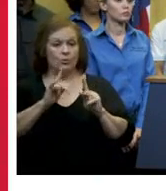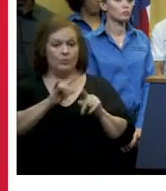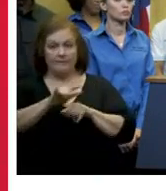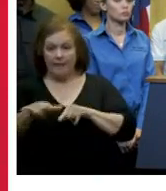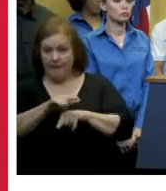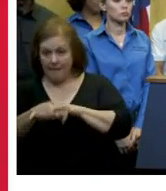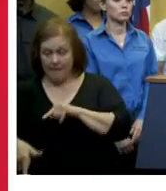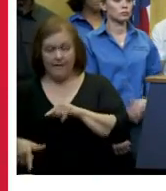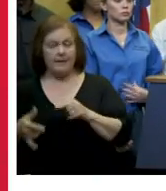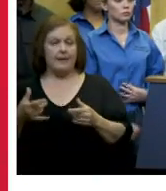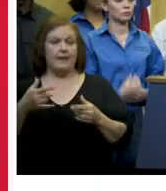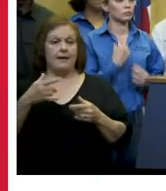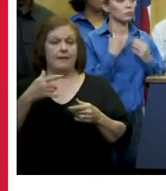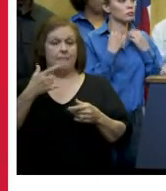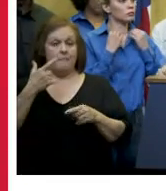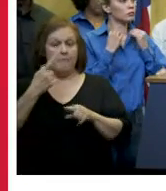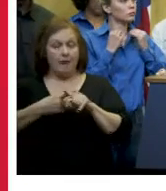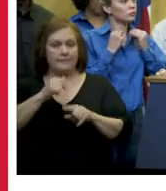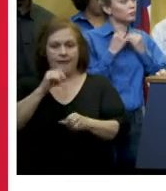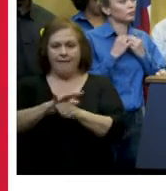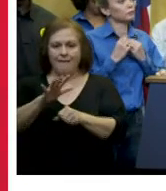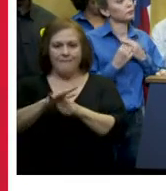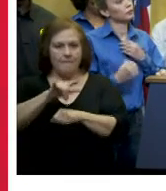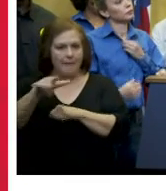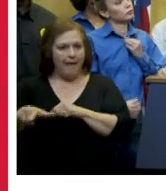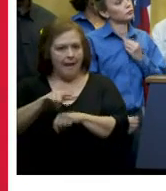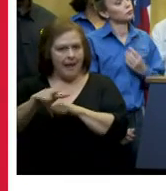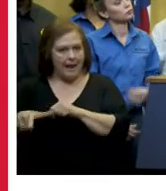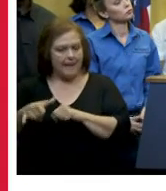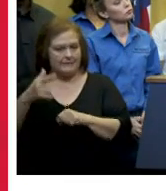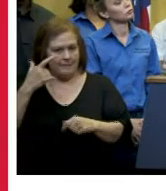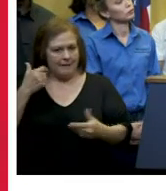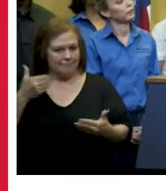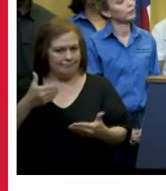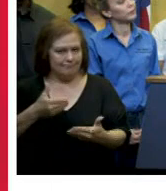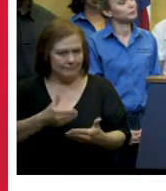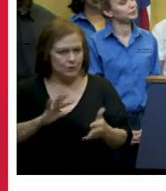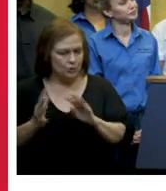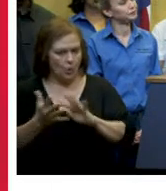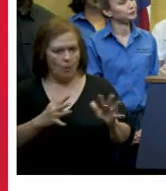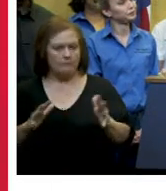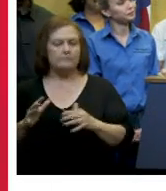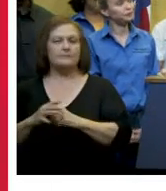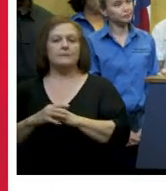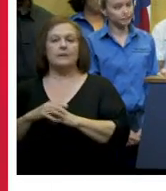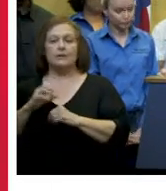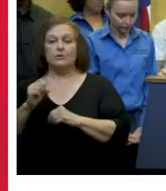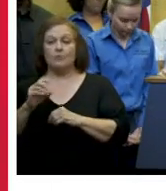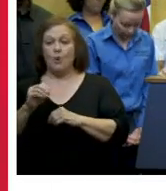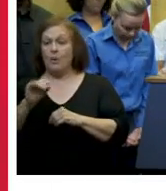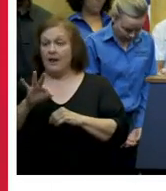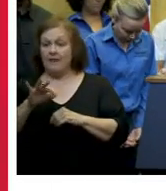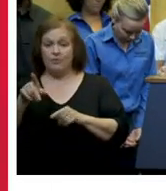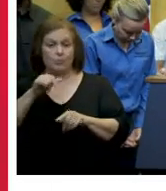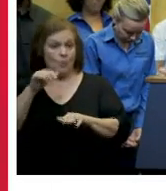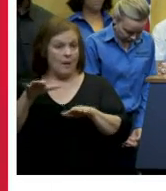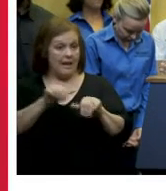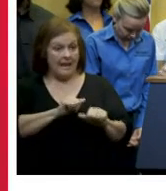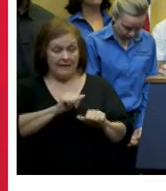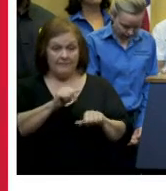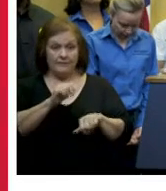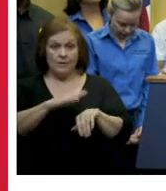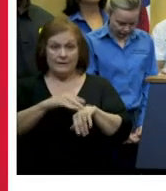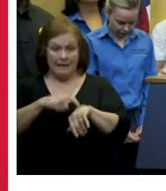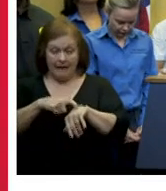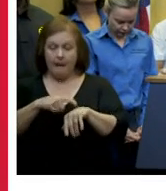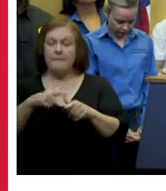available as the storm gets closer so the opportunities to leave the city are going to start to diminish so again we just want to remind everyone who